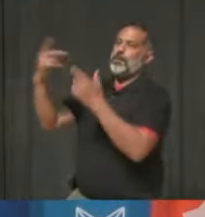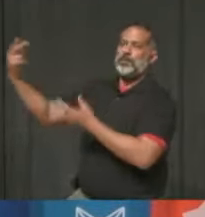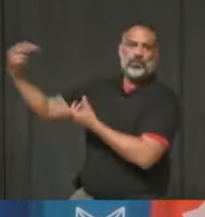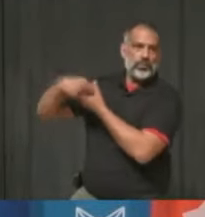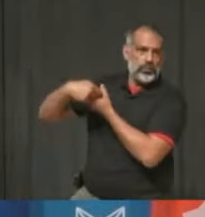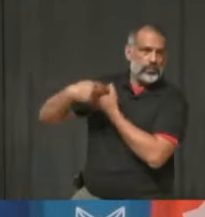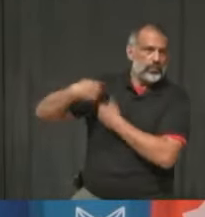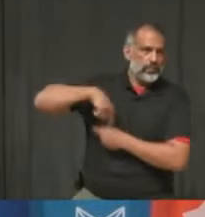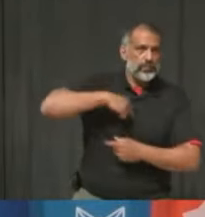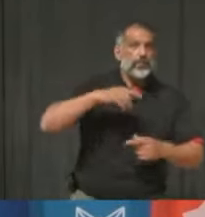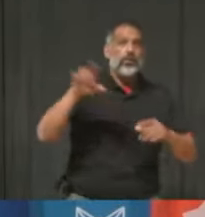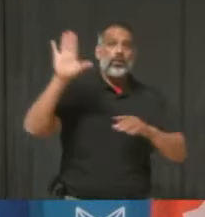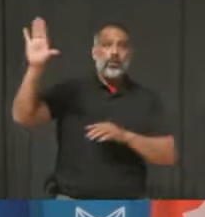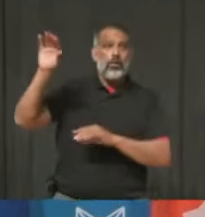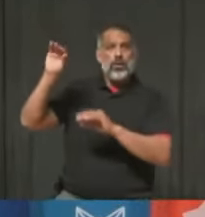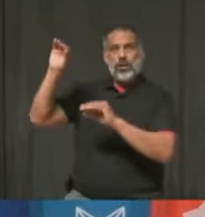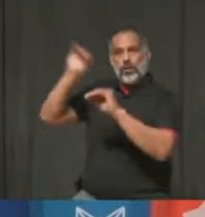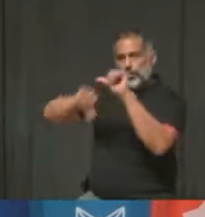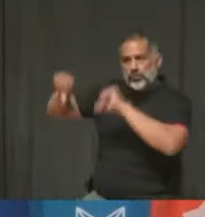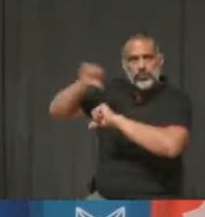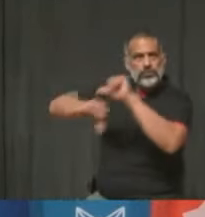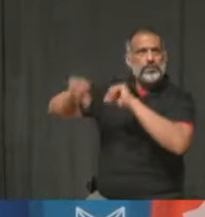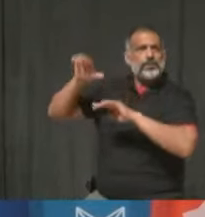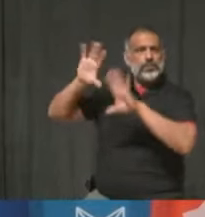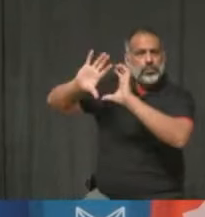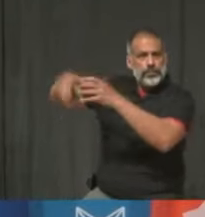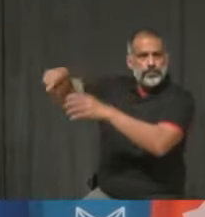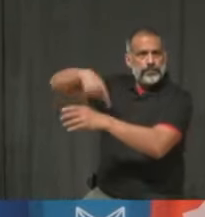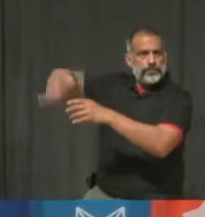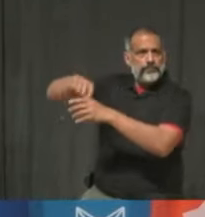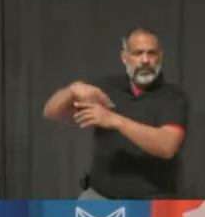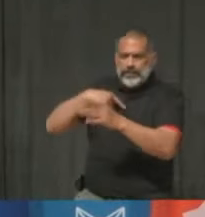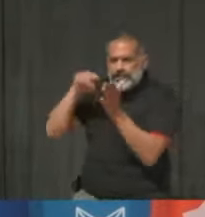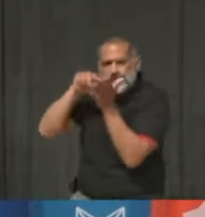Science Table has done tremendous work to help keep our communities safe.